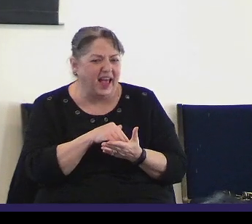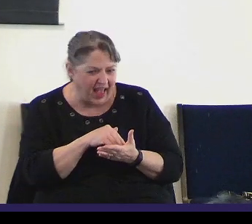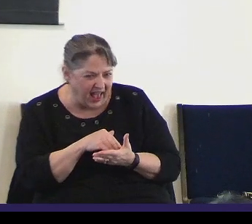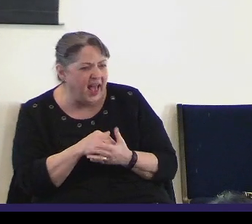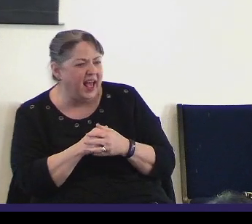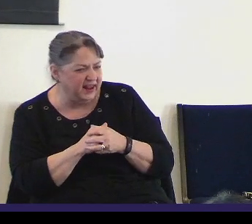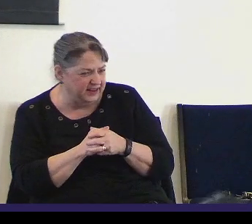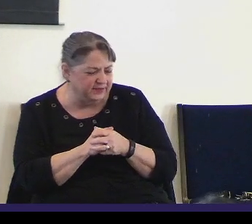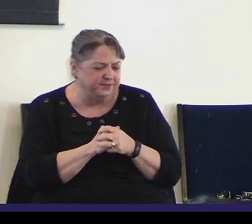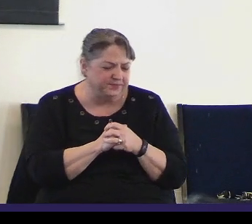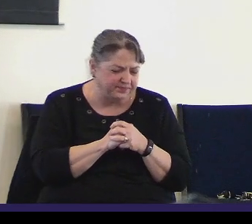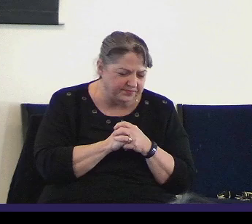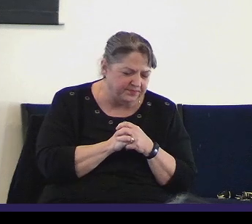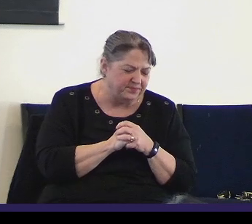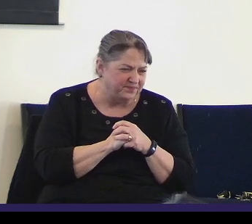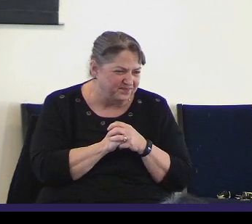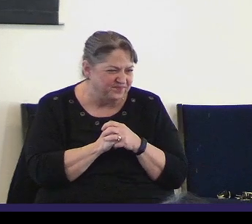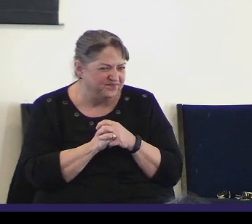again.